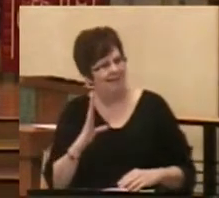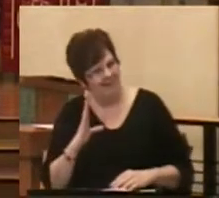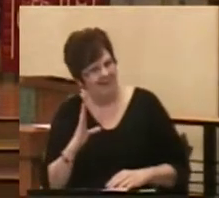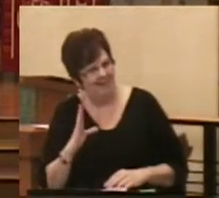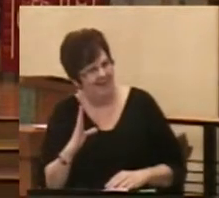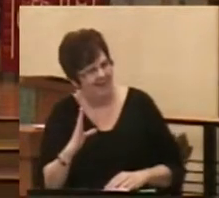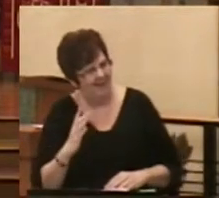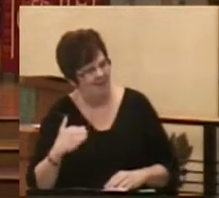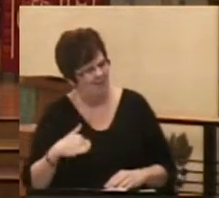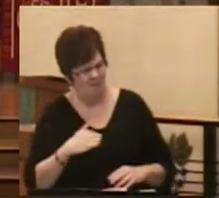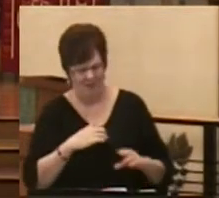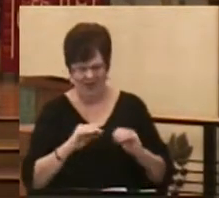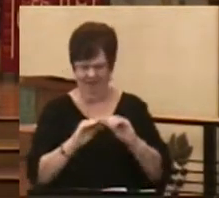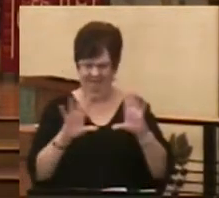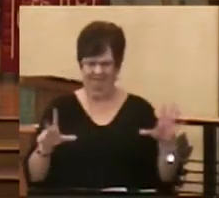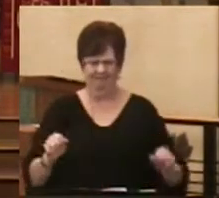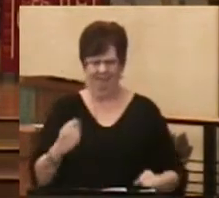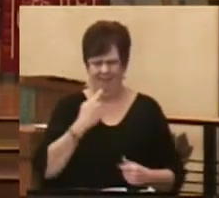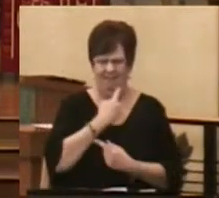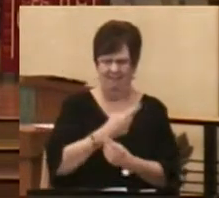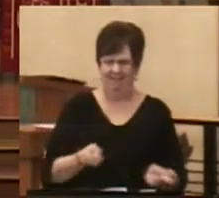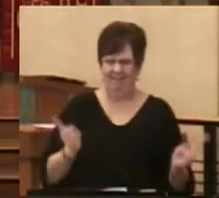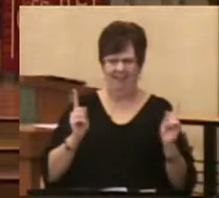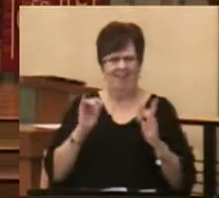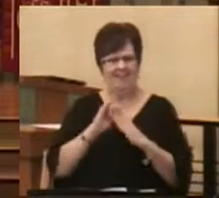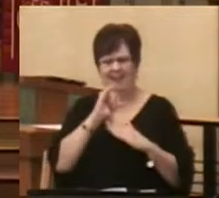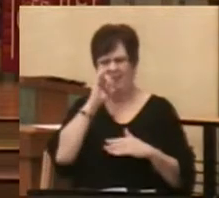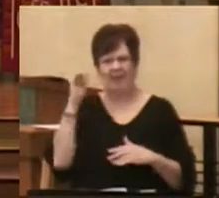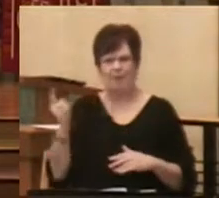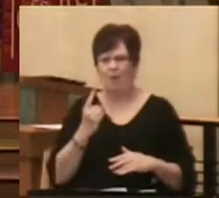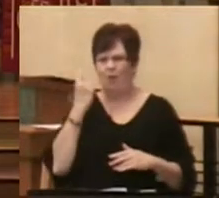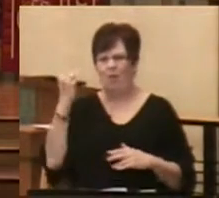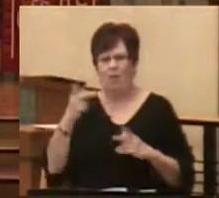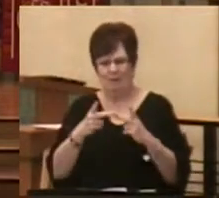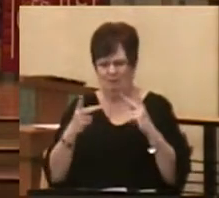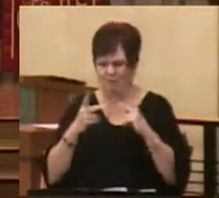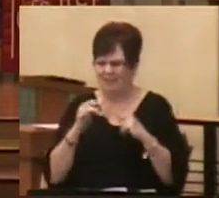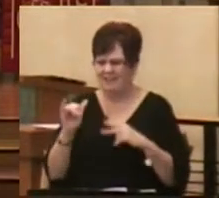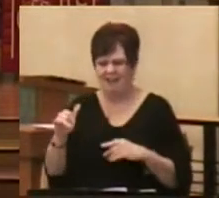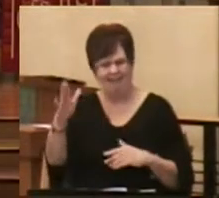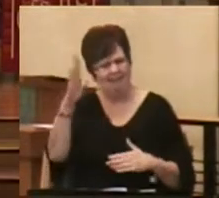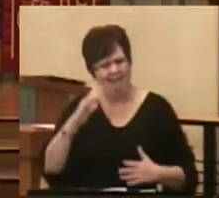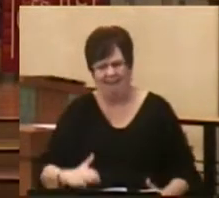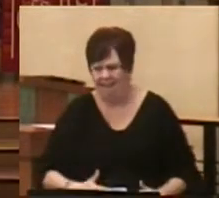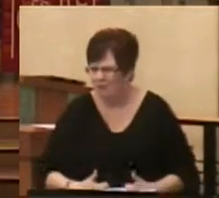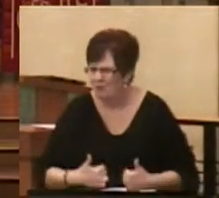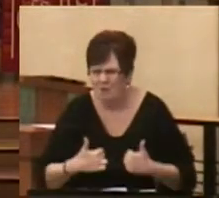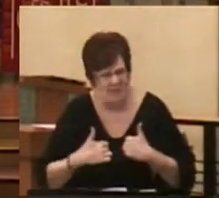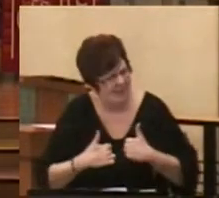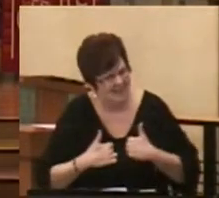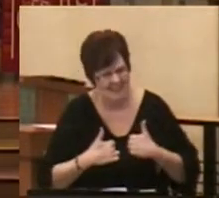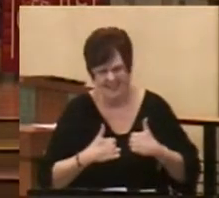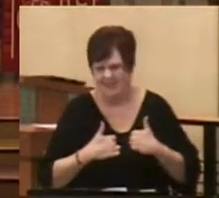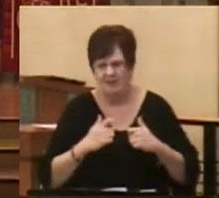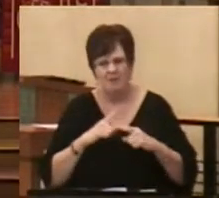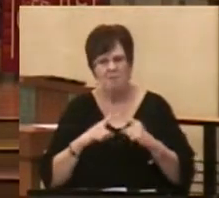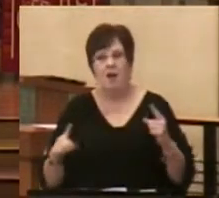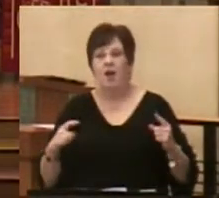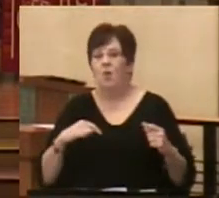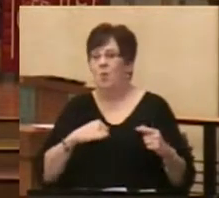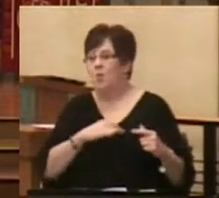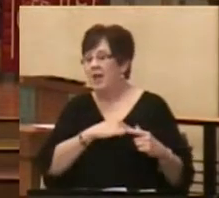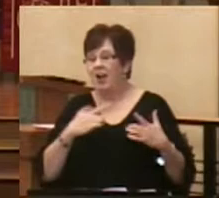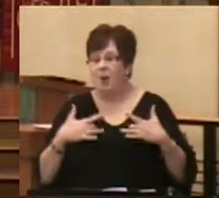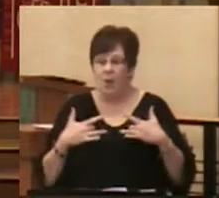We are clear to say that this is not the only place that God dwells. But we are ecstatic